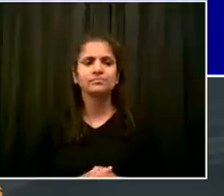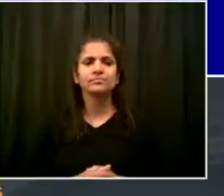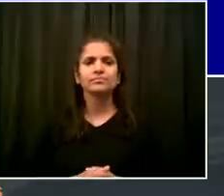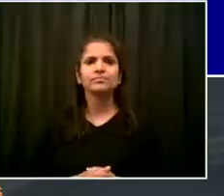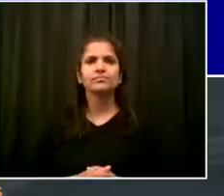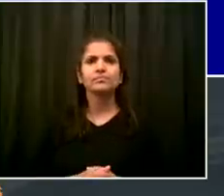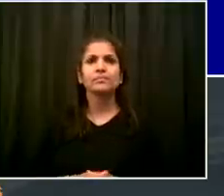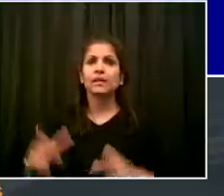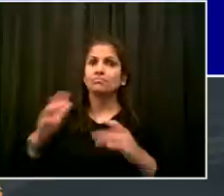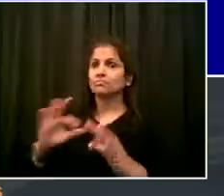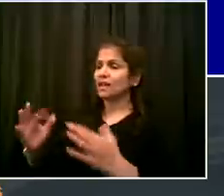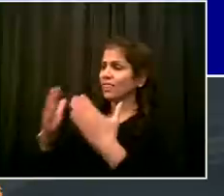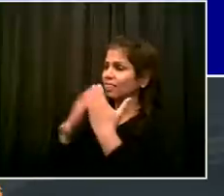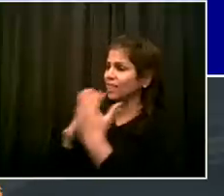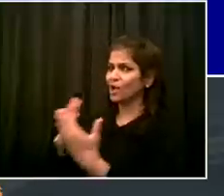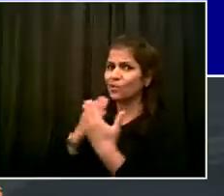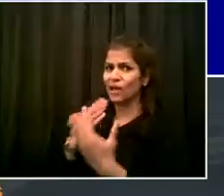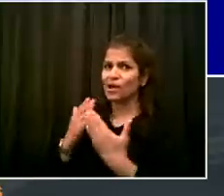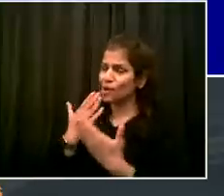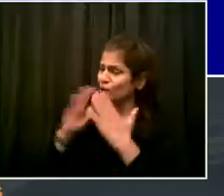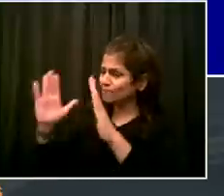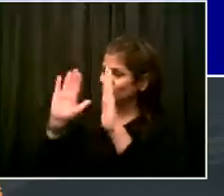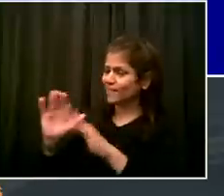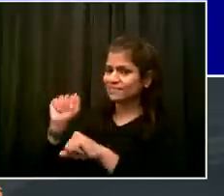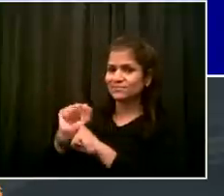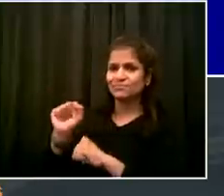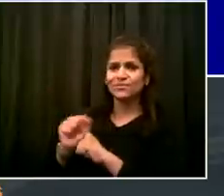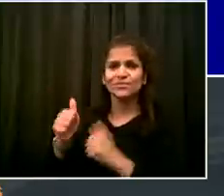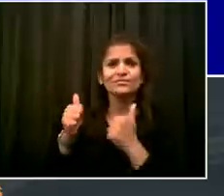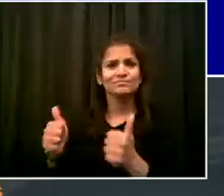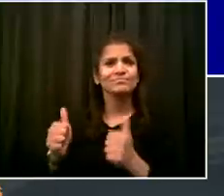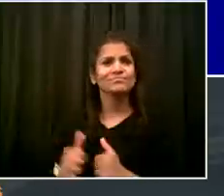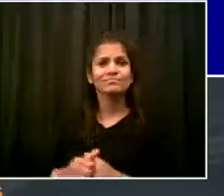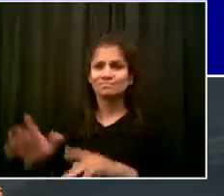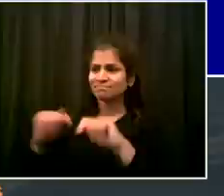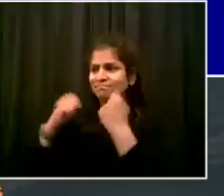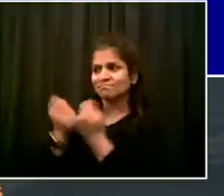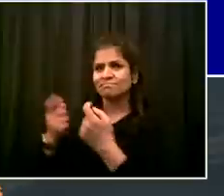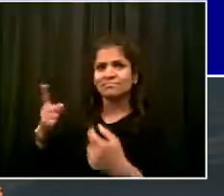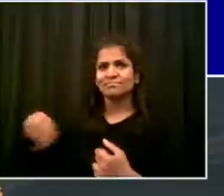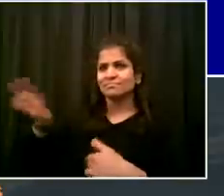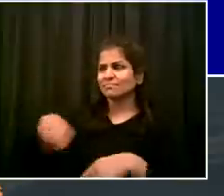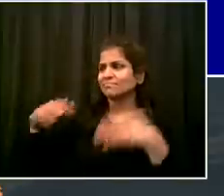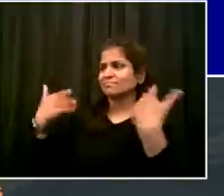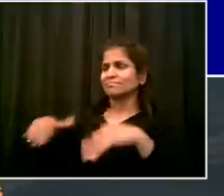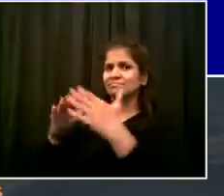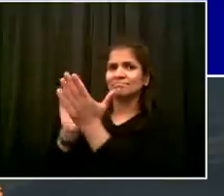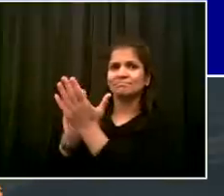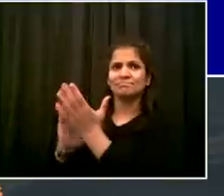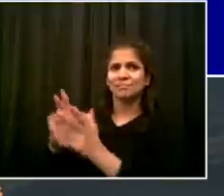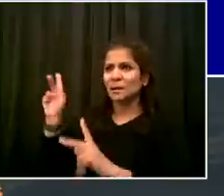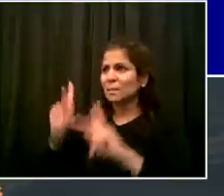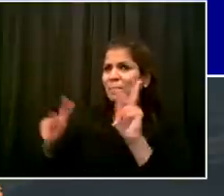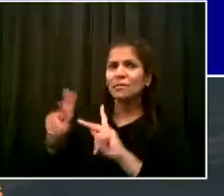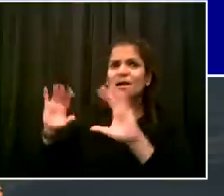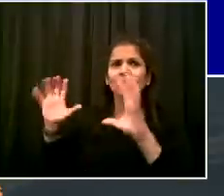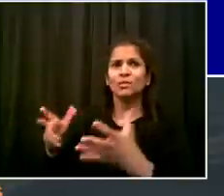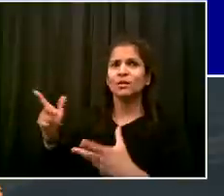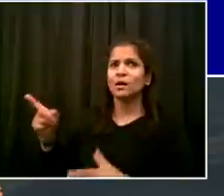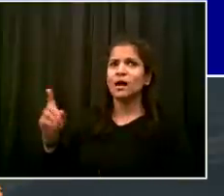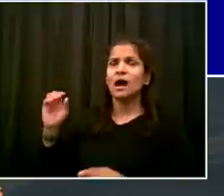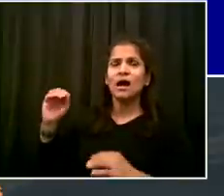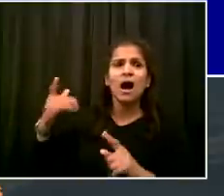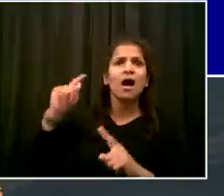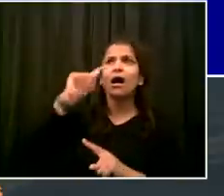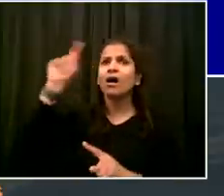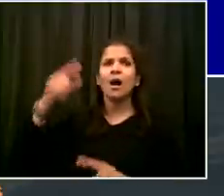I know you and I know so many of the people you're serving with. Every complaint is taken seriously, every concern is taken seriously, and there's a spirit of